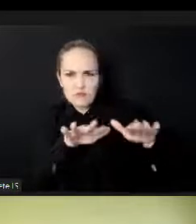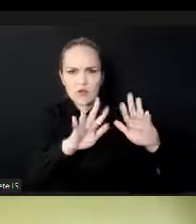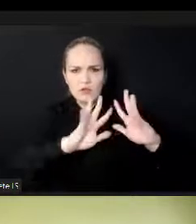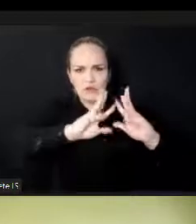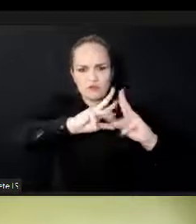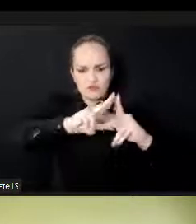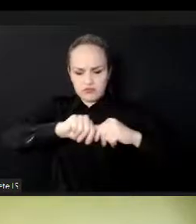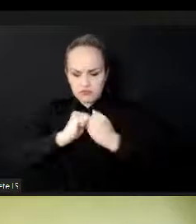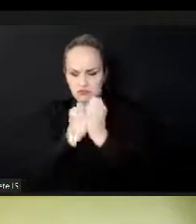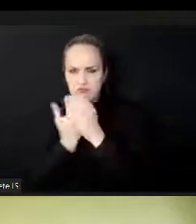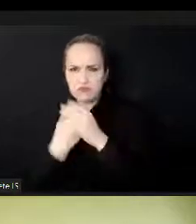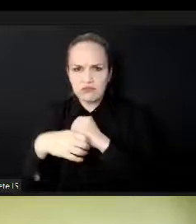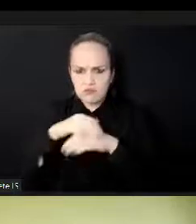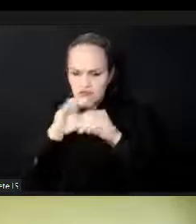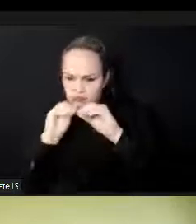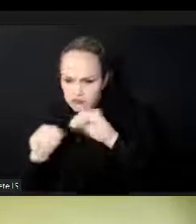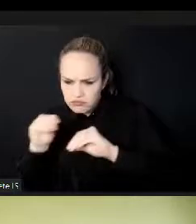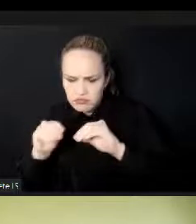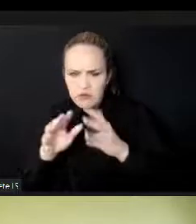thank you.